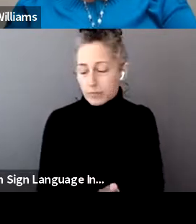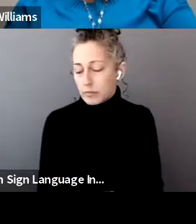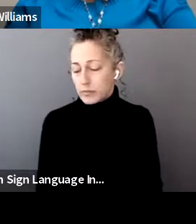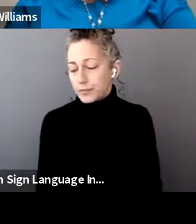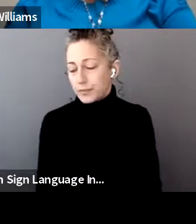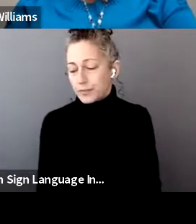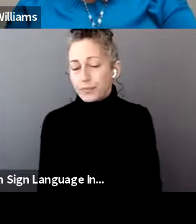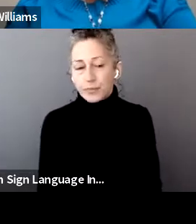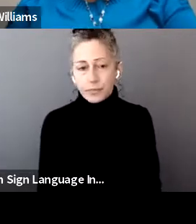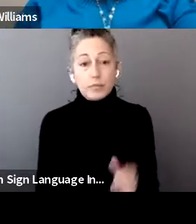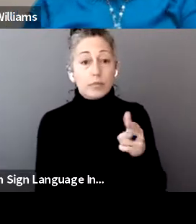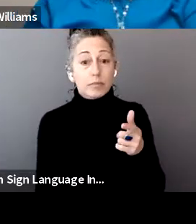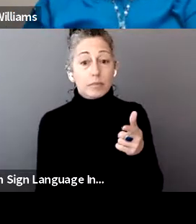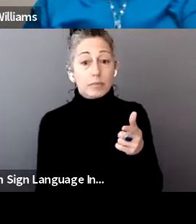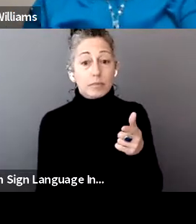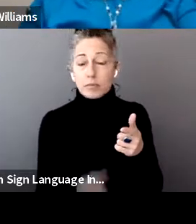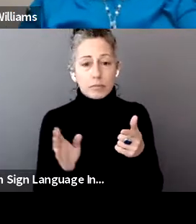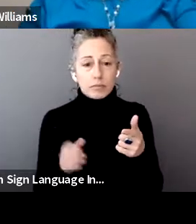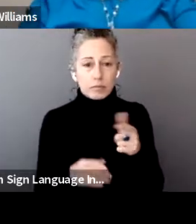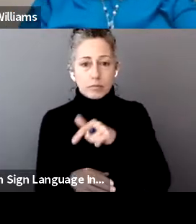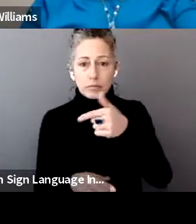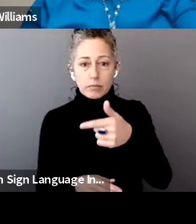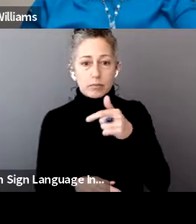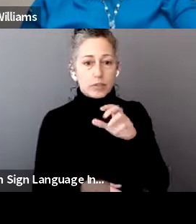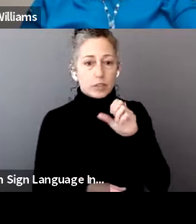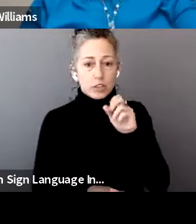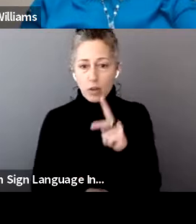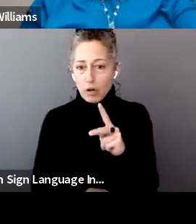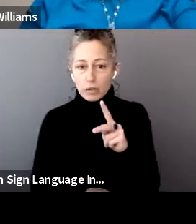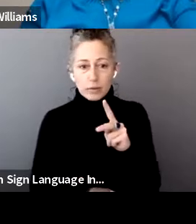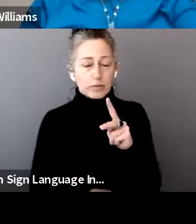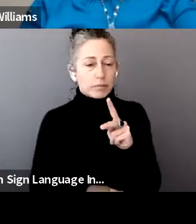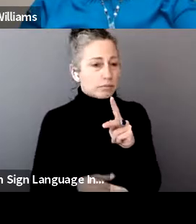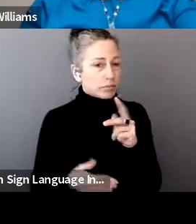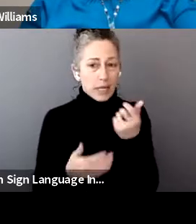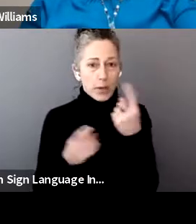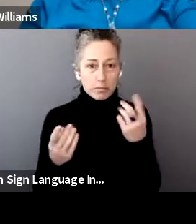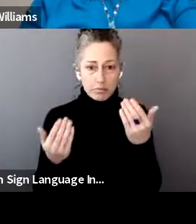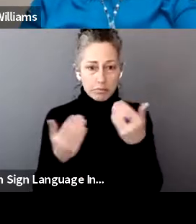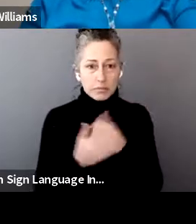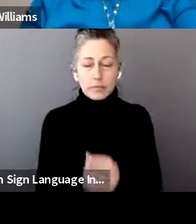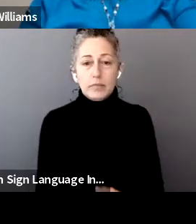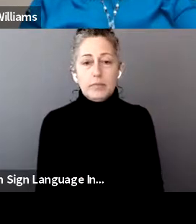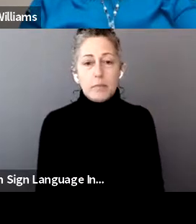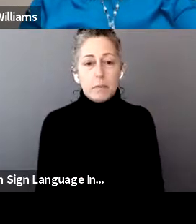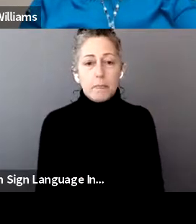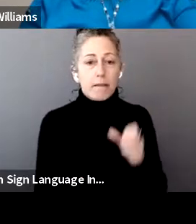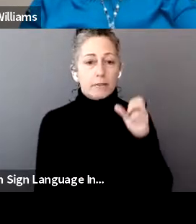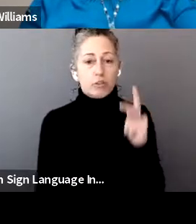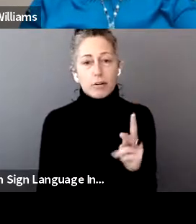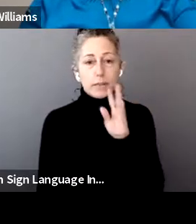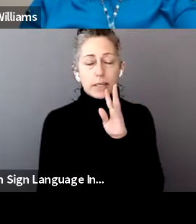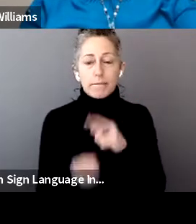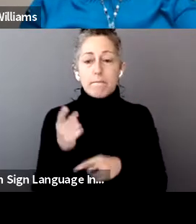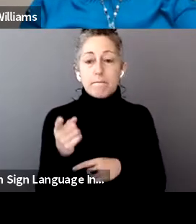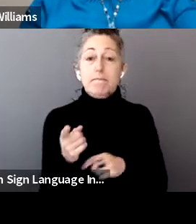And then go, go on. I'm sorry. Ms. Stark, Ms. Williams, Ms. Frizzell, and Ms. Oliver. So I just want to go back to most of what you said in the beginning, you know,